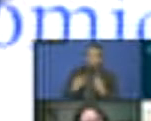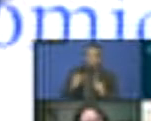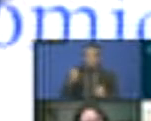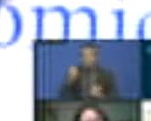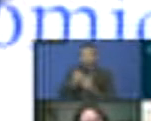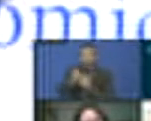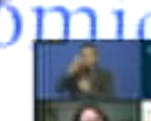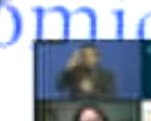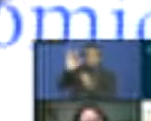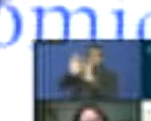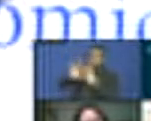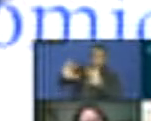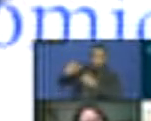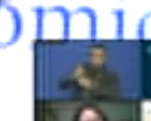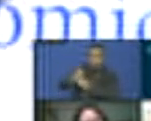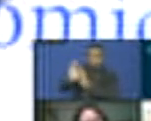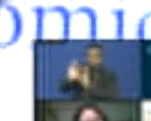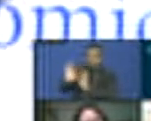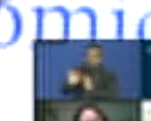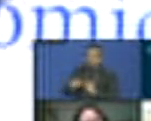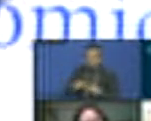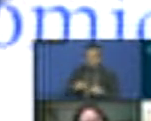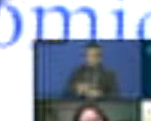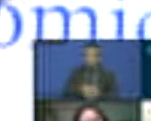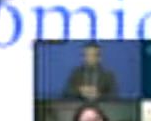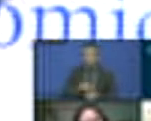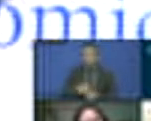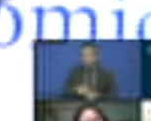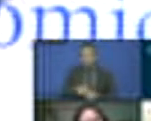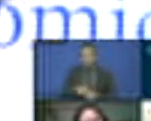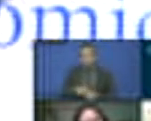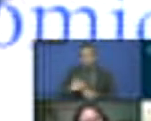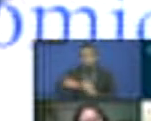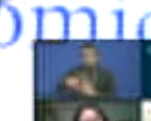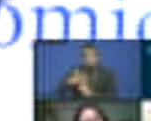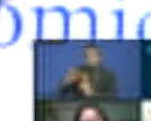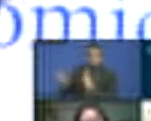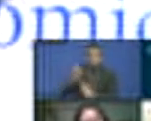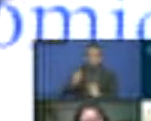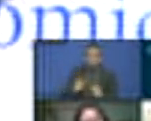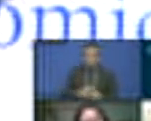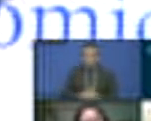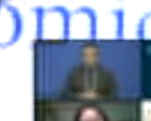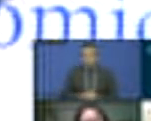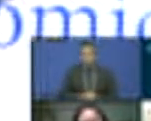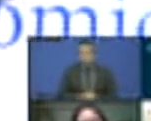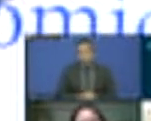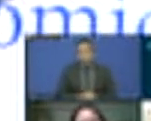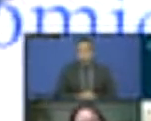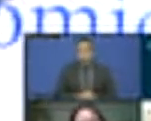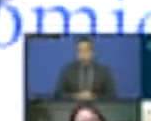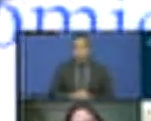local level where the SDGs happen or do not happen for that matter. And finally, emphasizing that when we